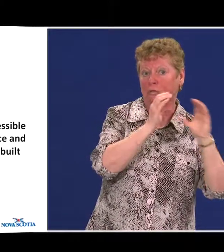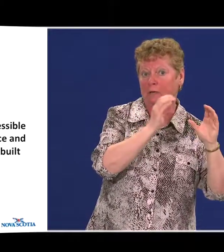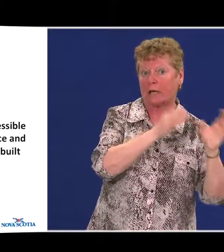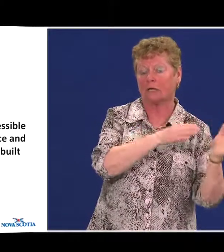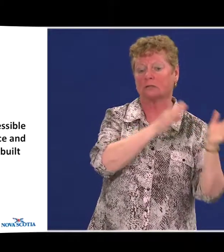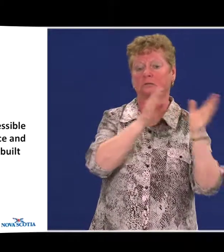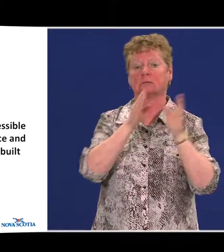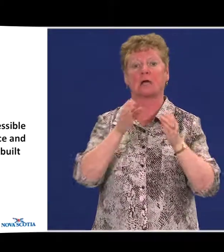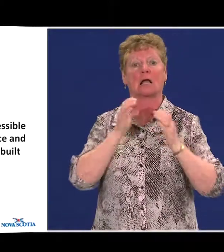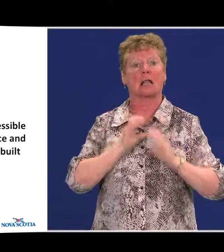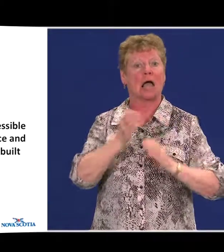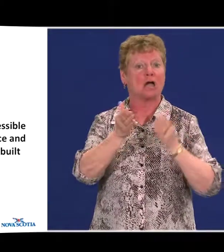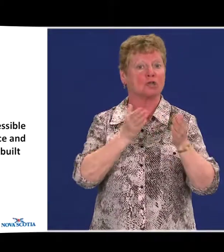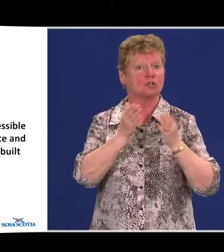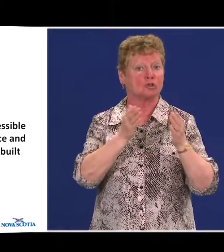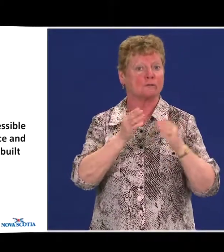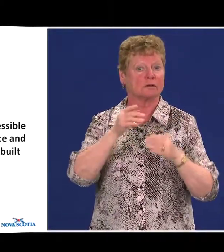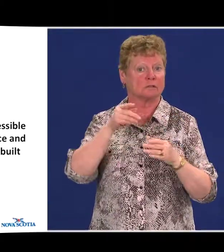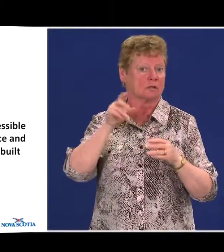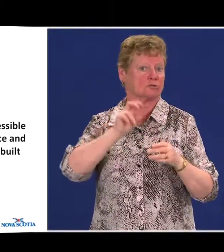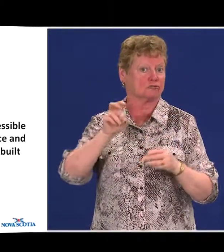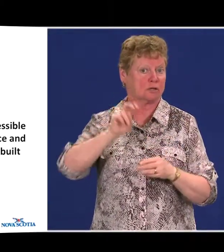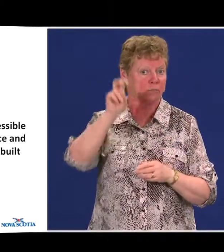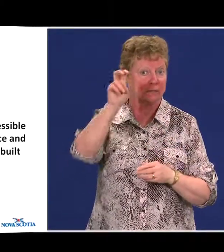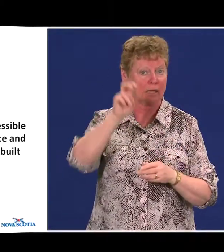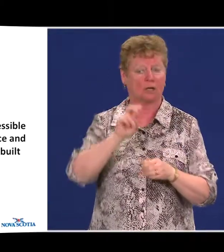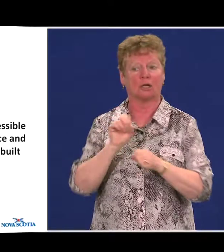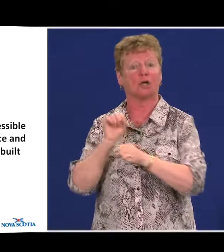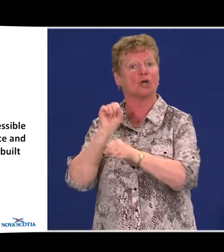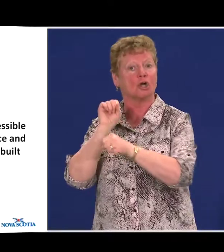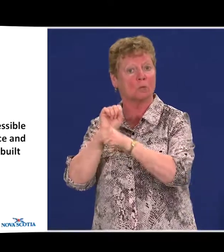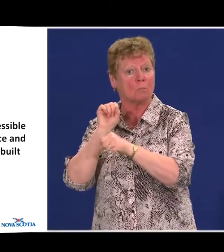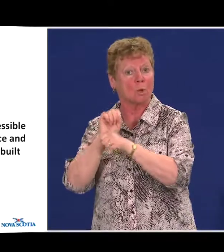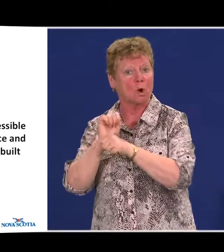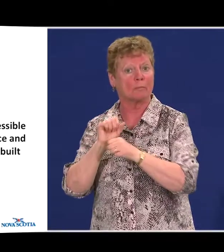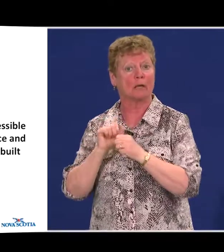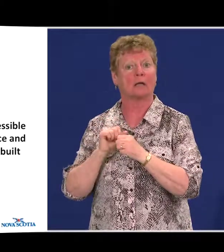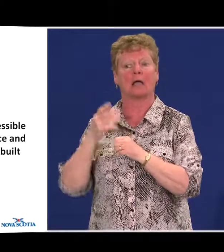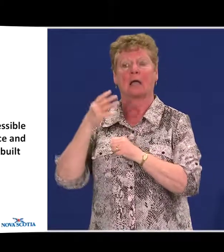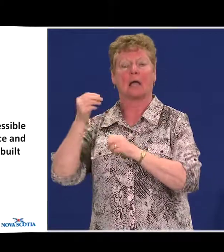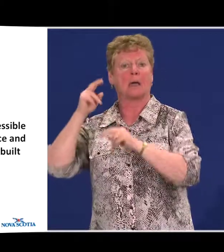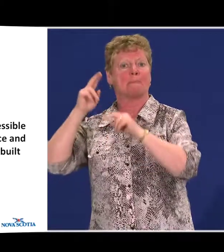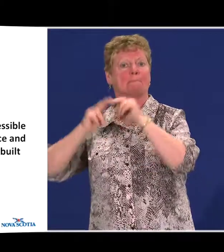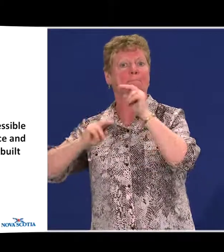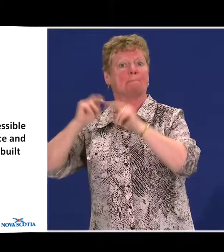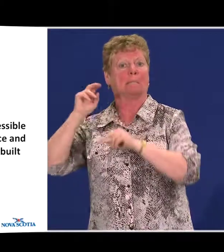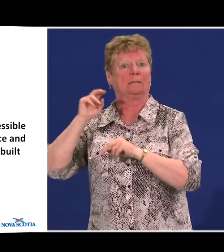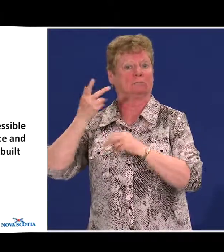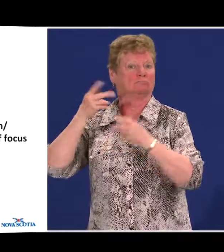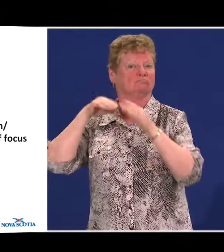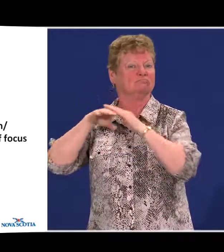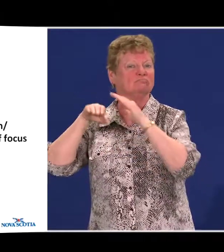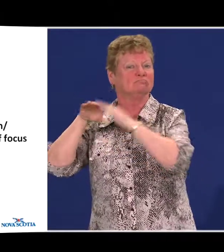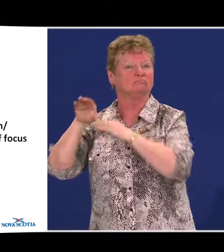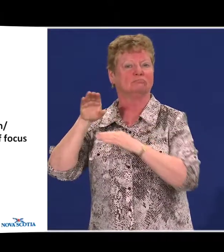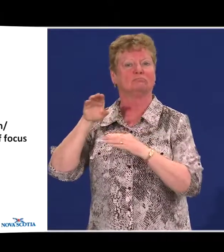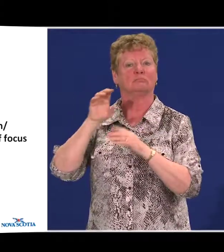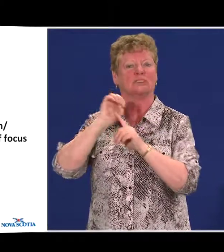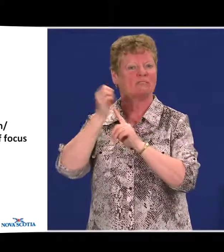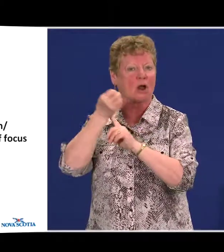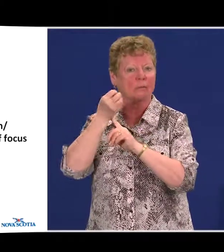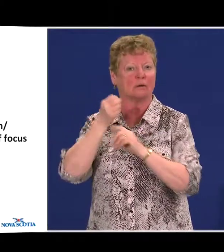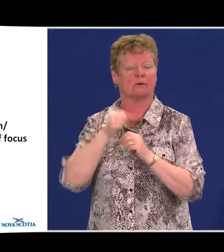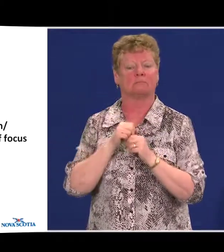service and public transportation, employment, and the built environment. The panel